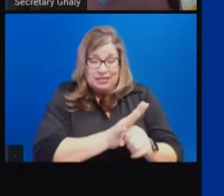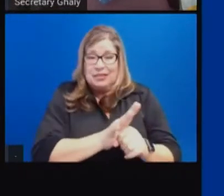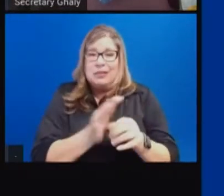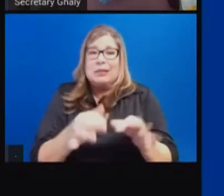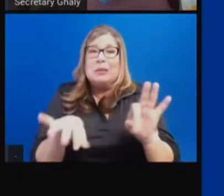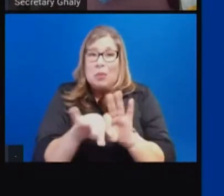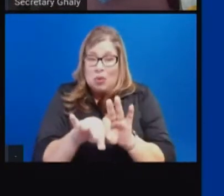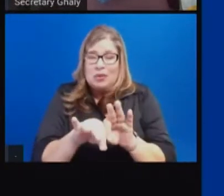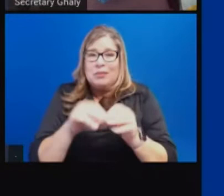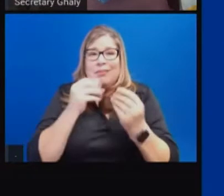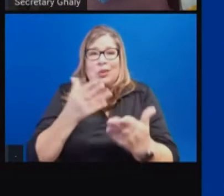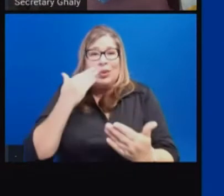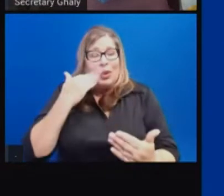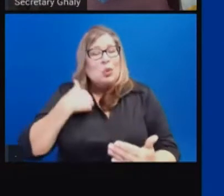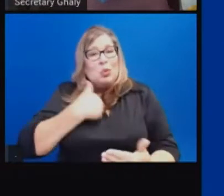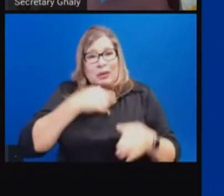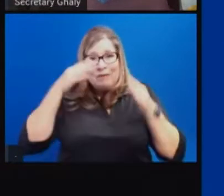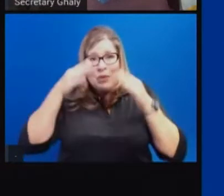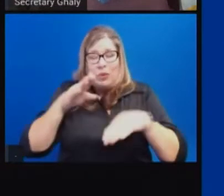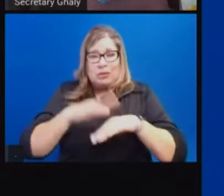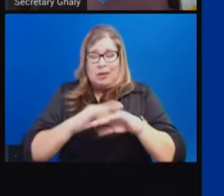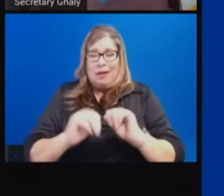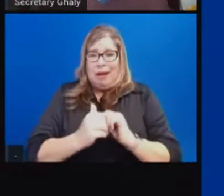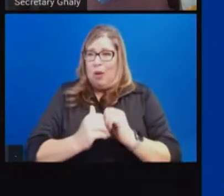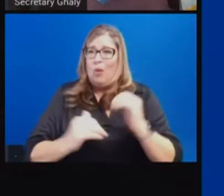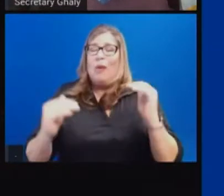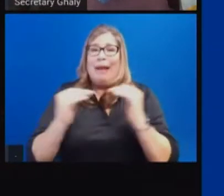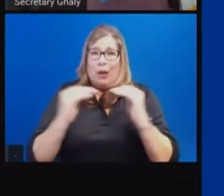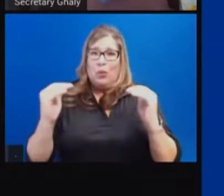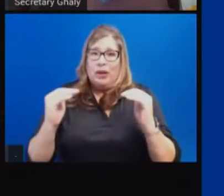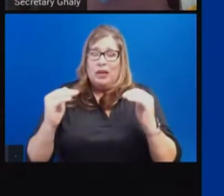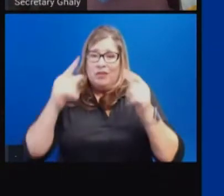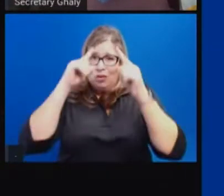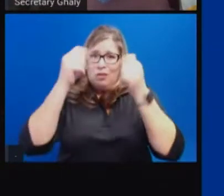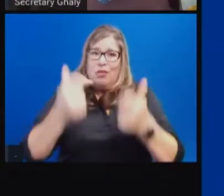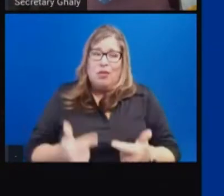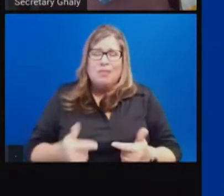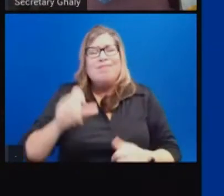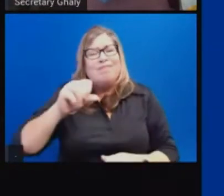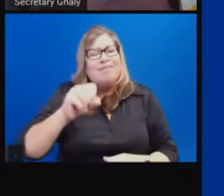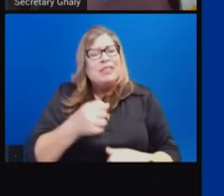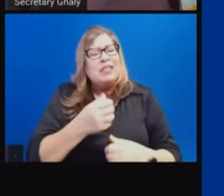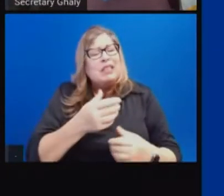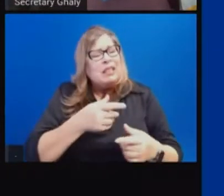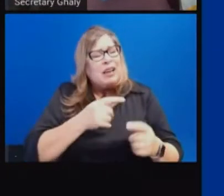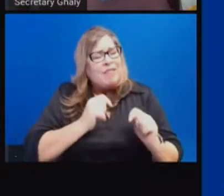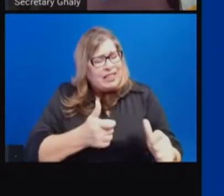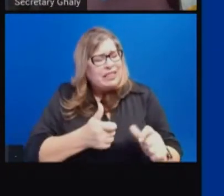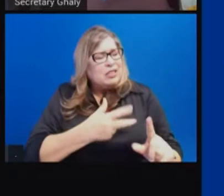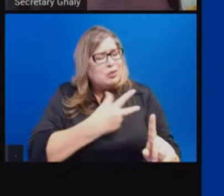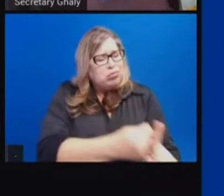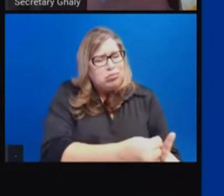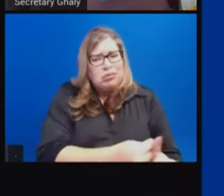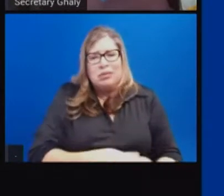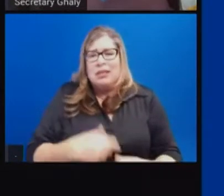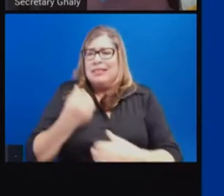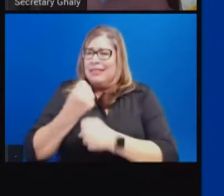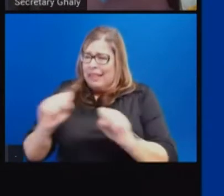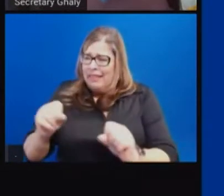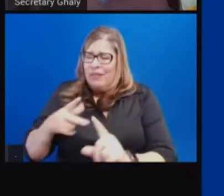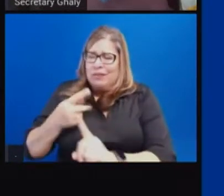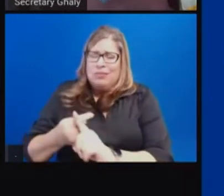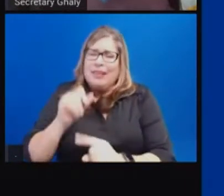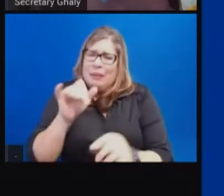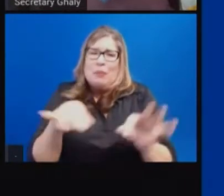is a focus, that yes, speed and safety are very important, that making sure communities